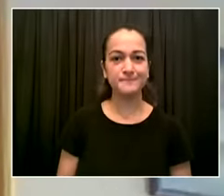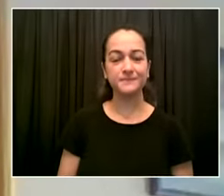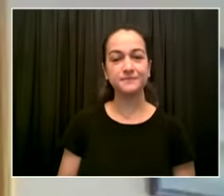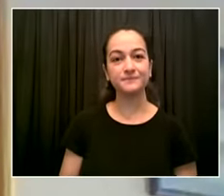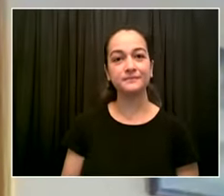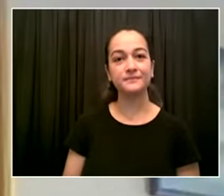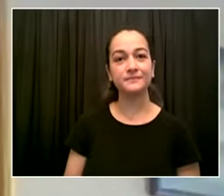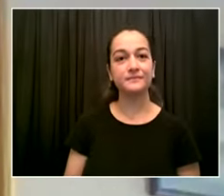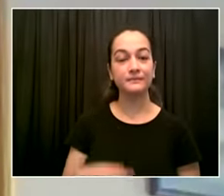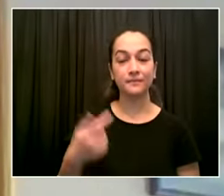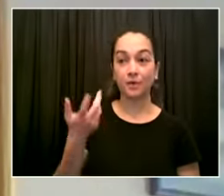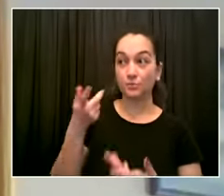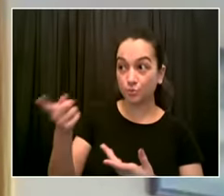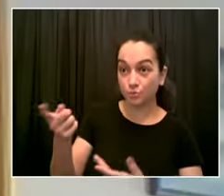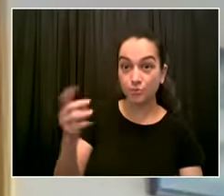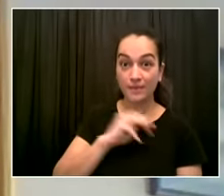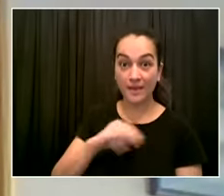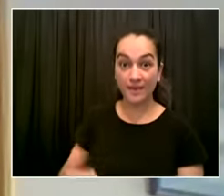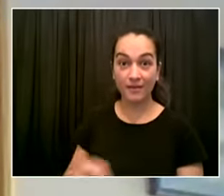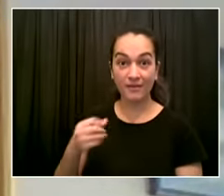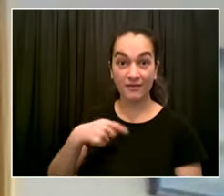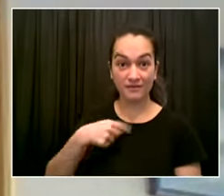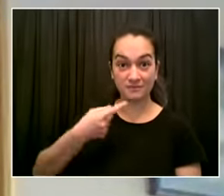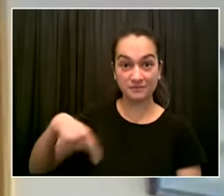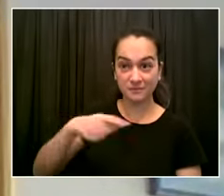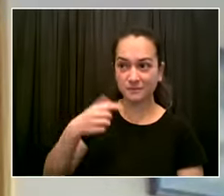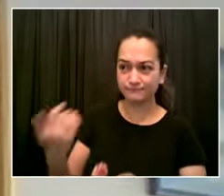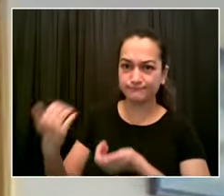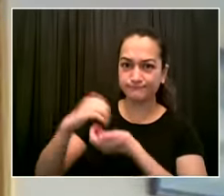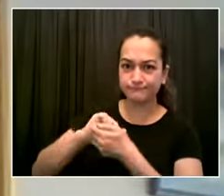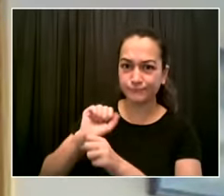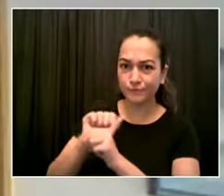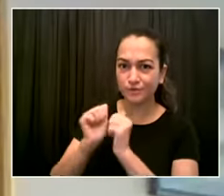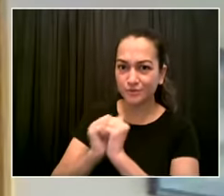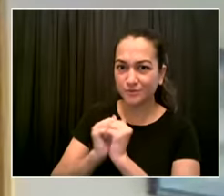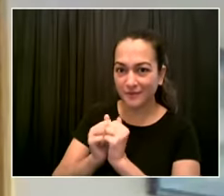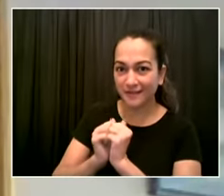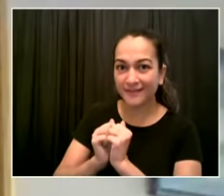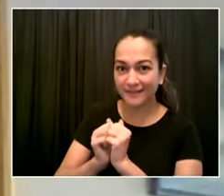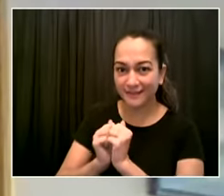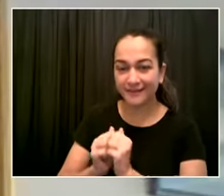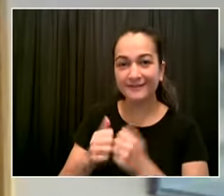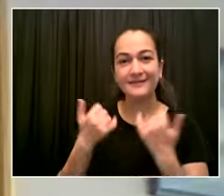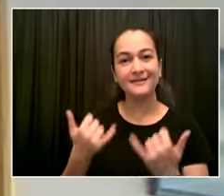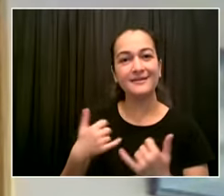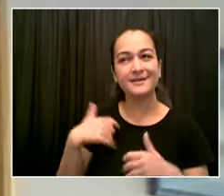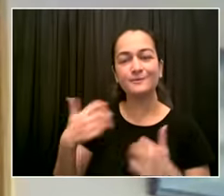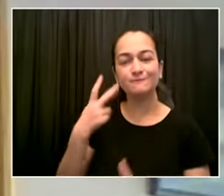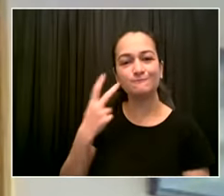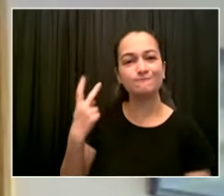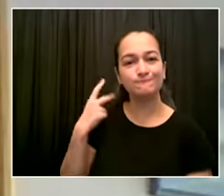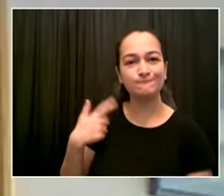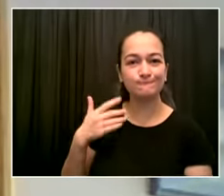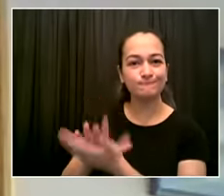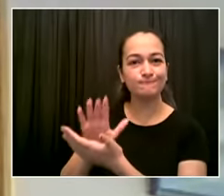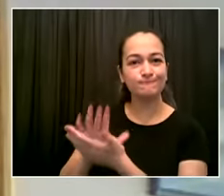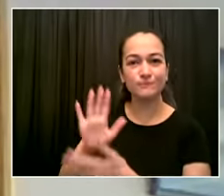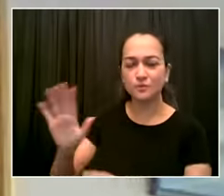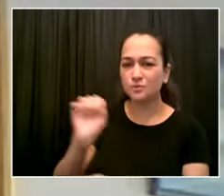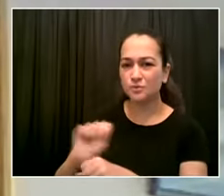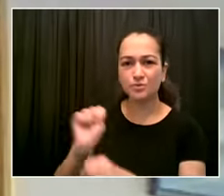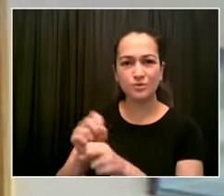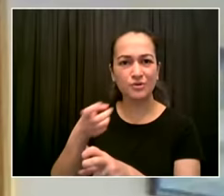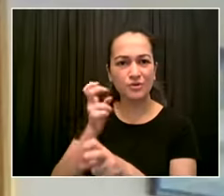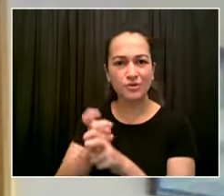thank you that's why mr mayor i've applauded your efforts to get everyone vaccinated and i'm